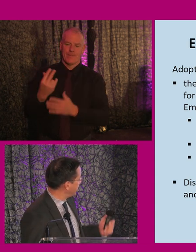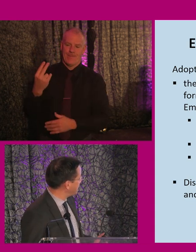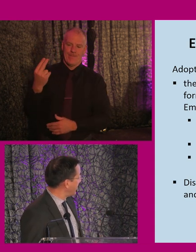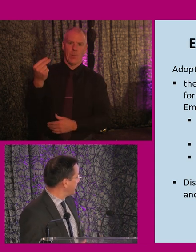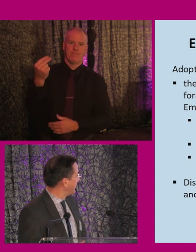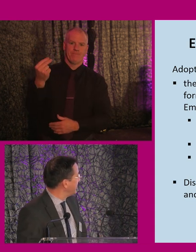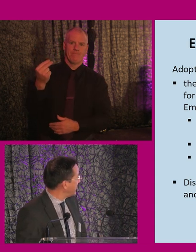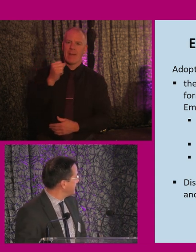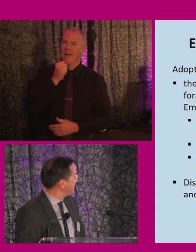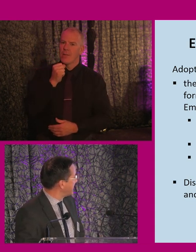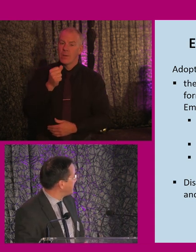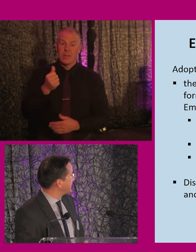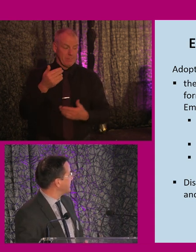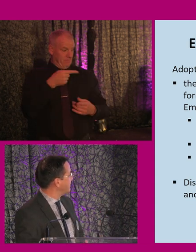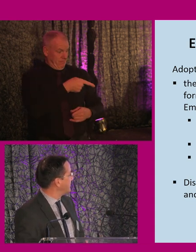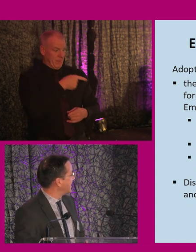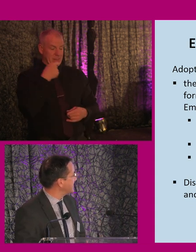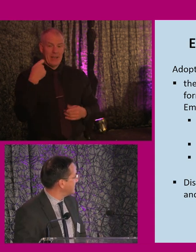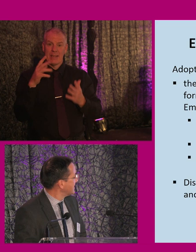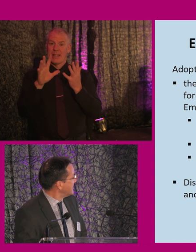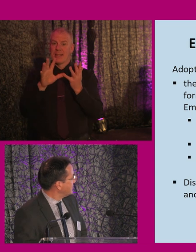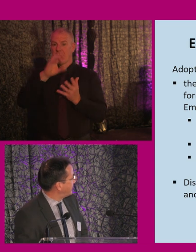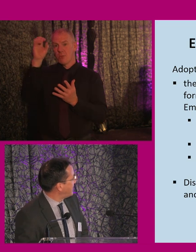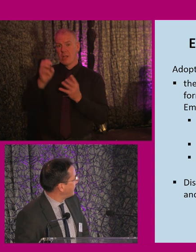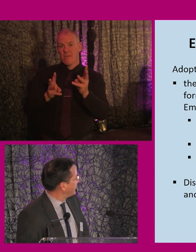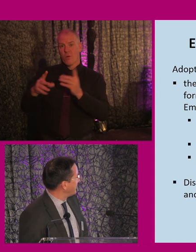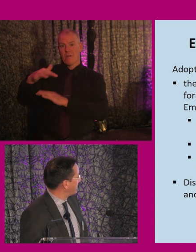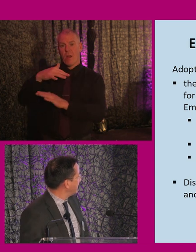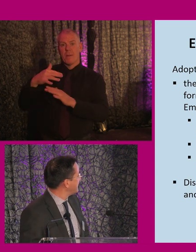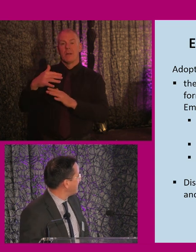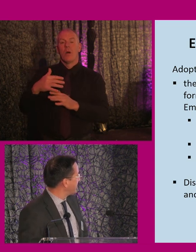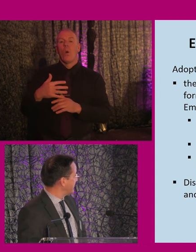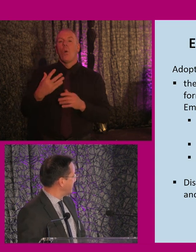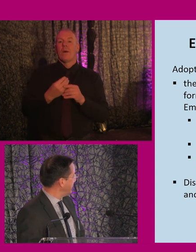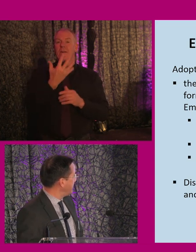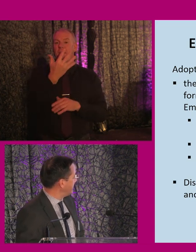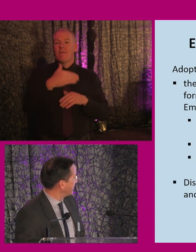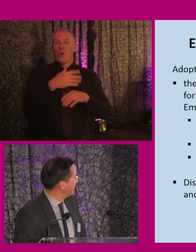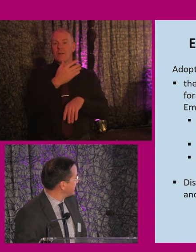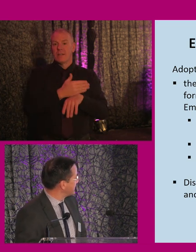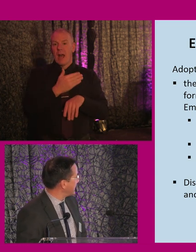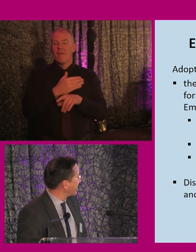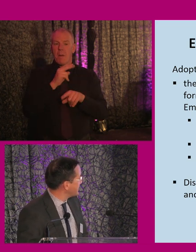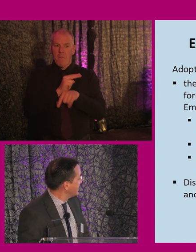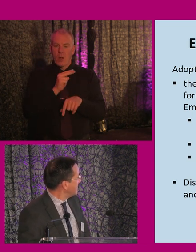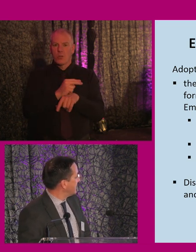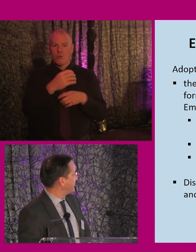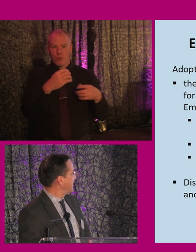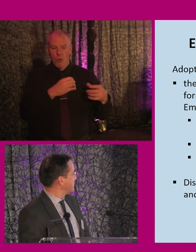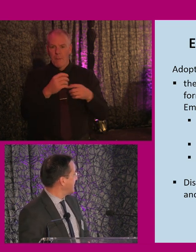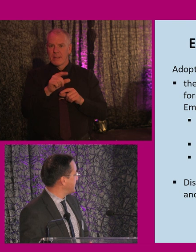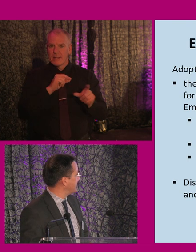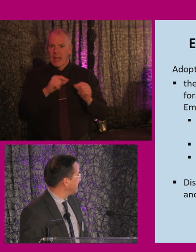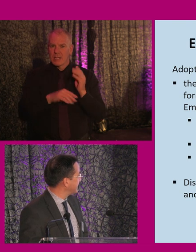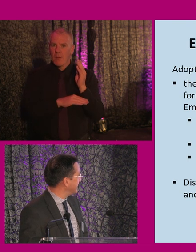the figures here show, so only 10% of workplaces with five or more employees monitor or review recruitment and selection and